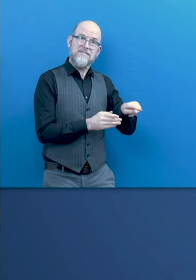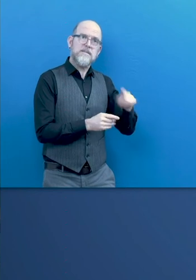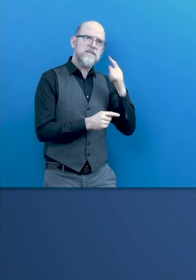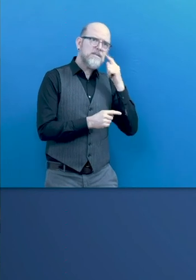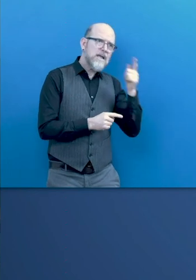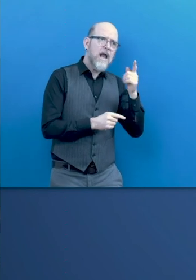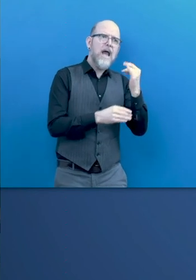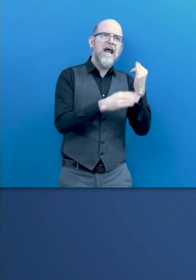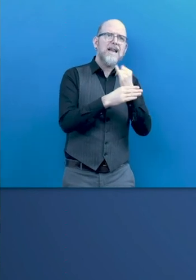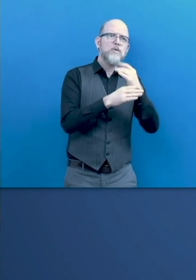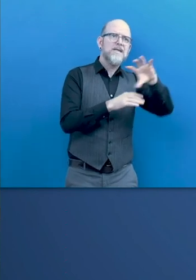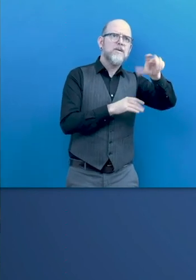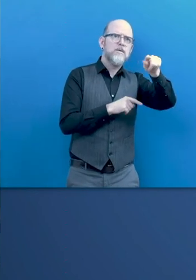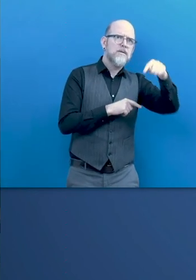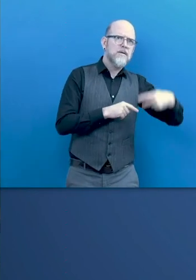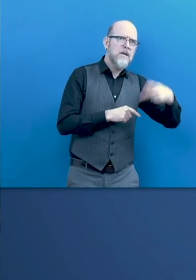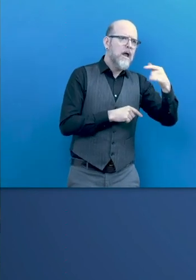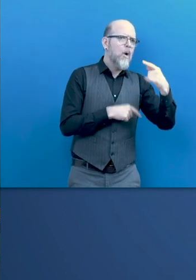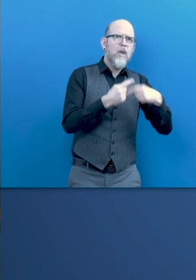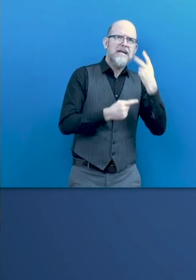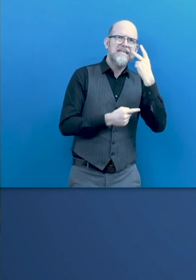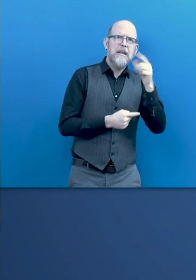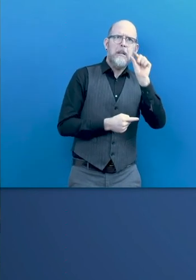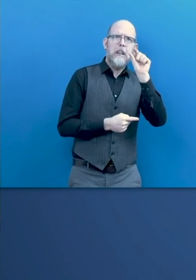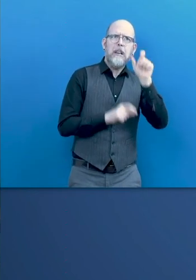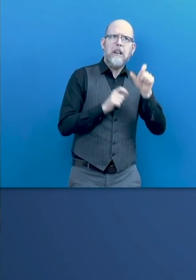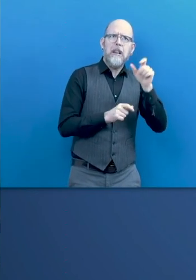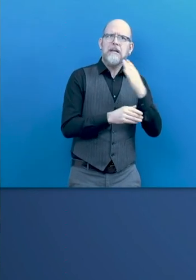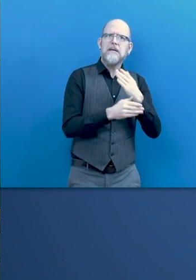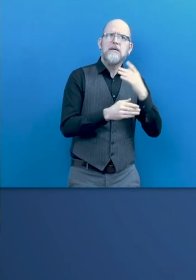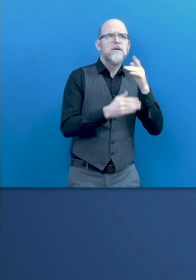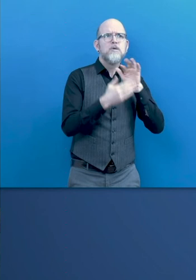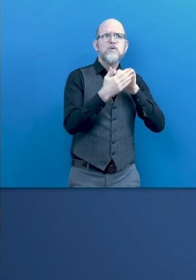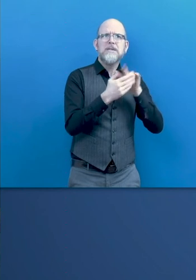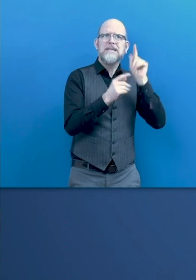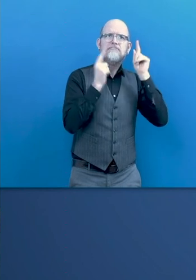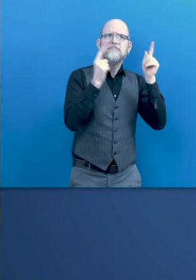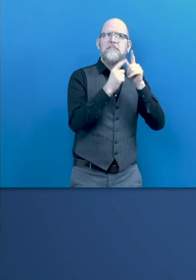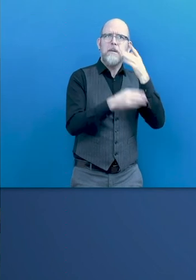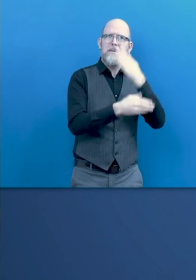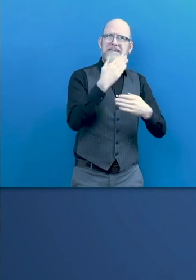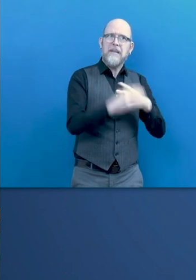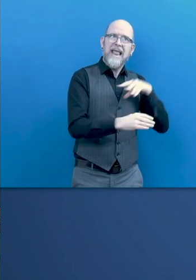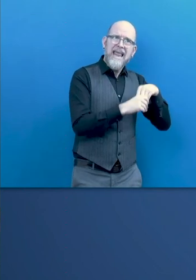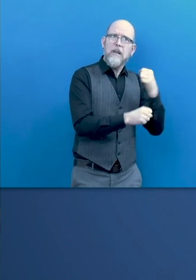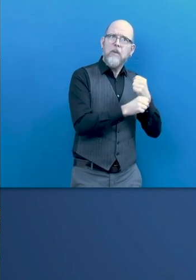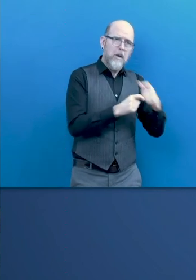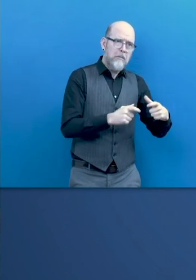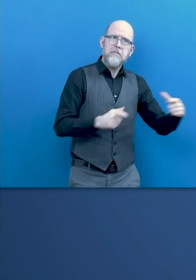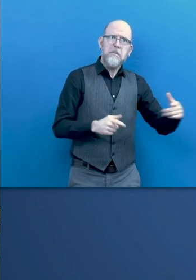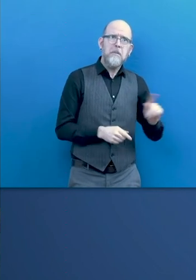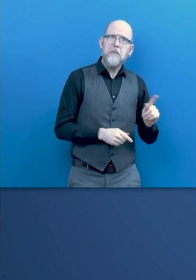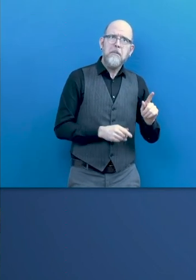And how do we start ensuring scale and rapid scaling? The other is ensuring that our skills frameworks, our